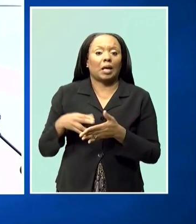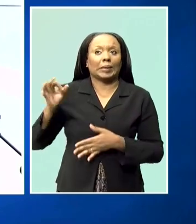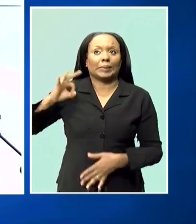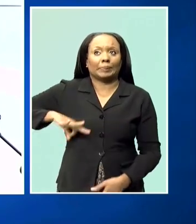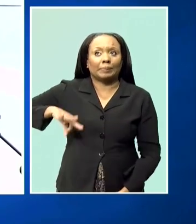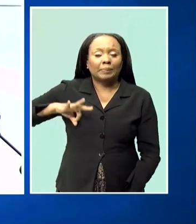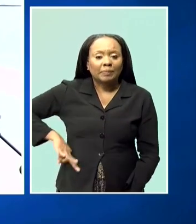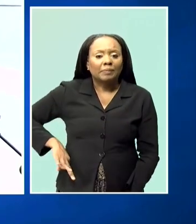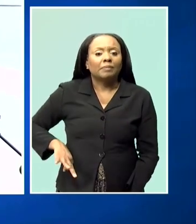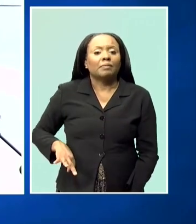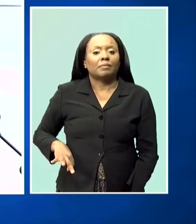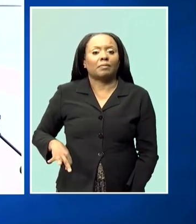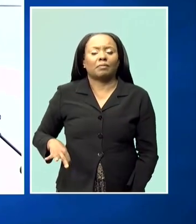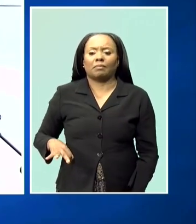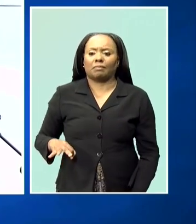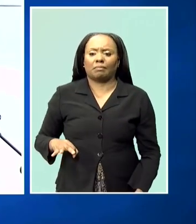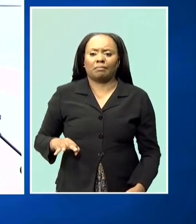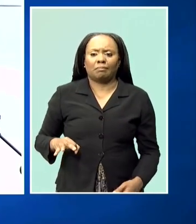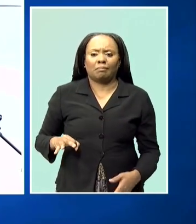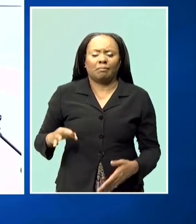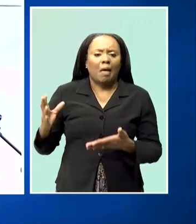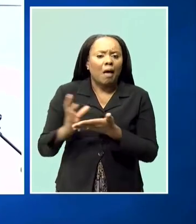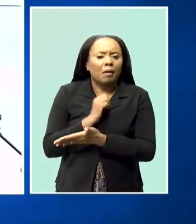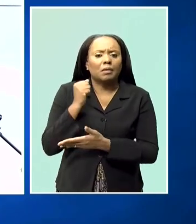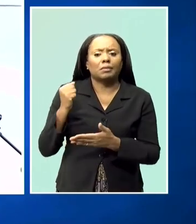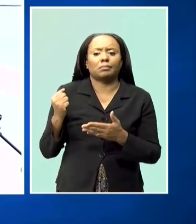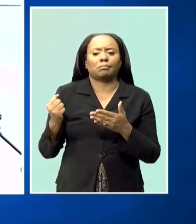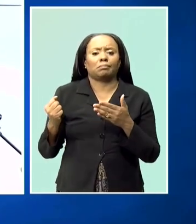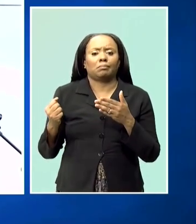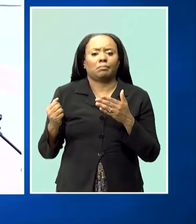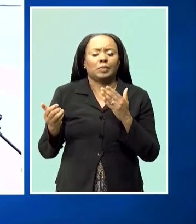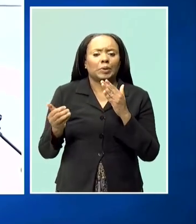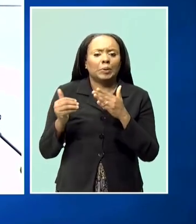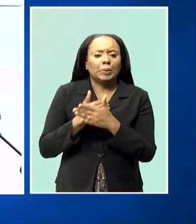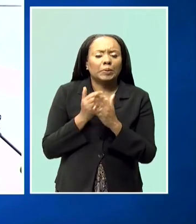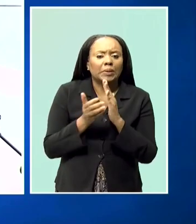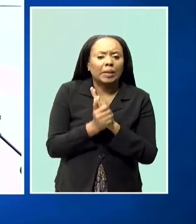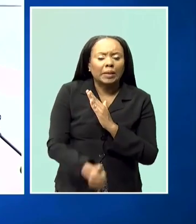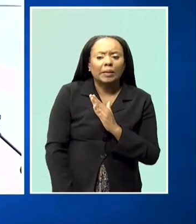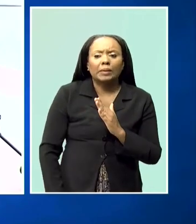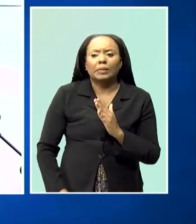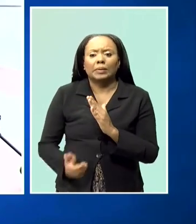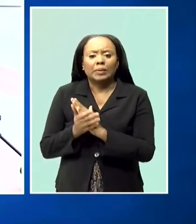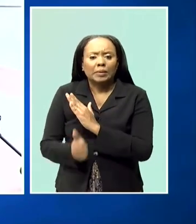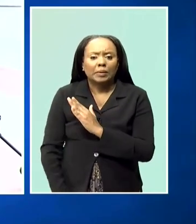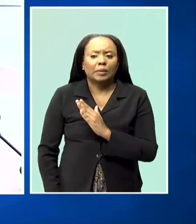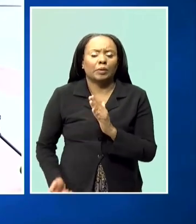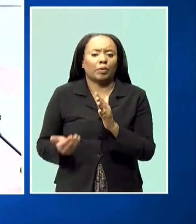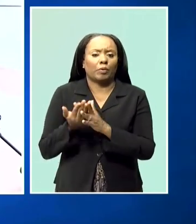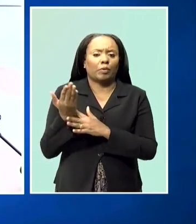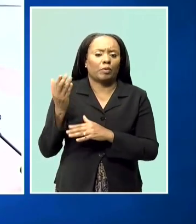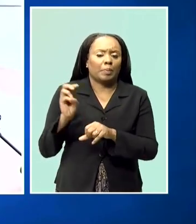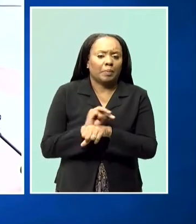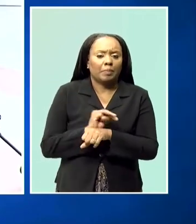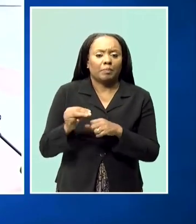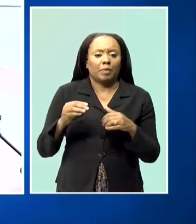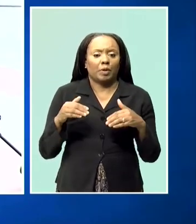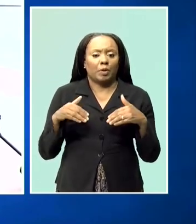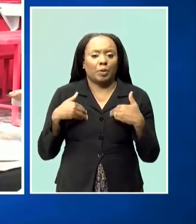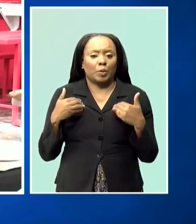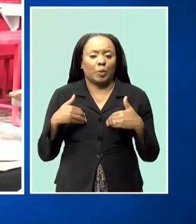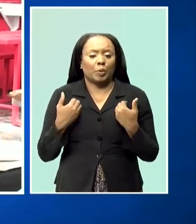from the skills and the talents that are being presented under the Ministry of Youth, Sports and Community